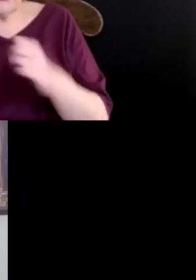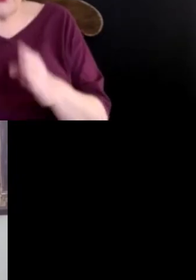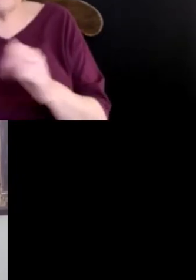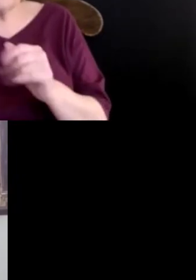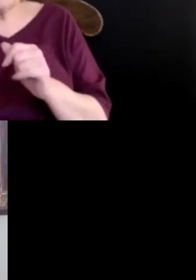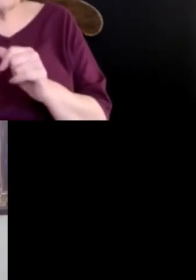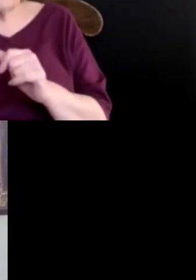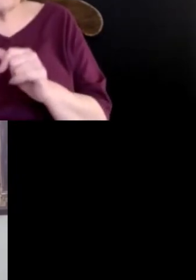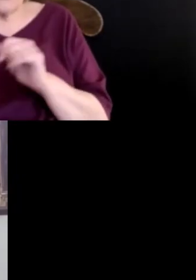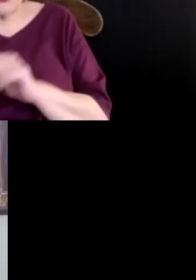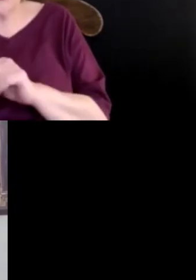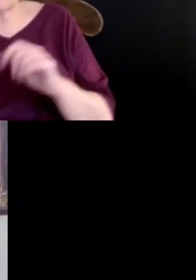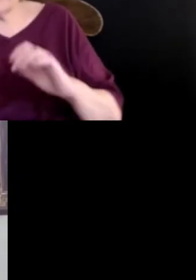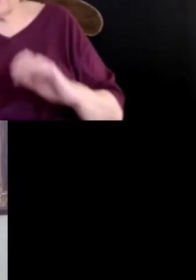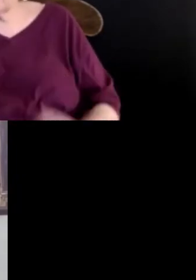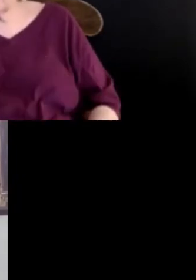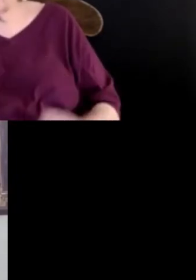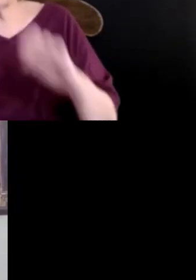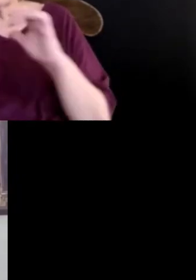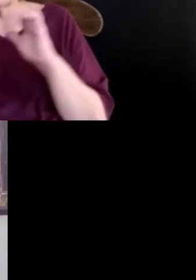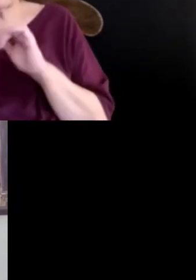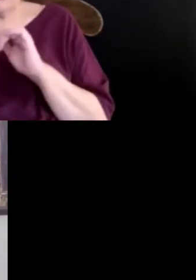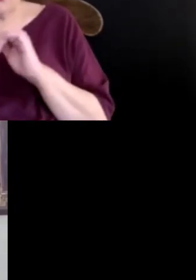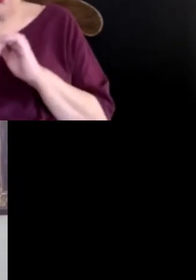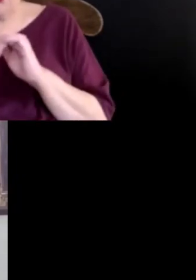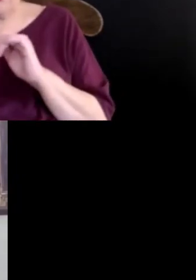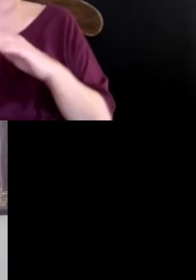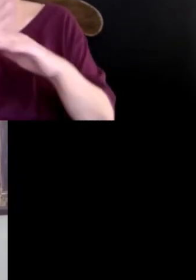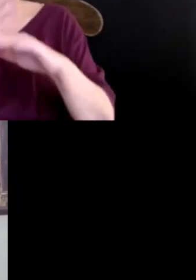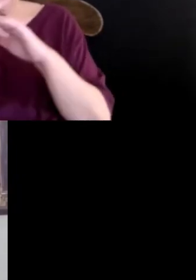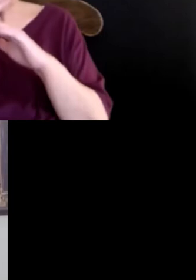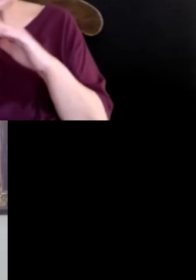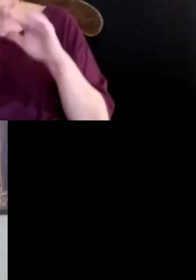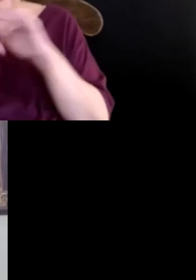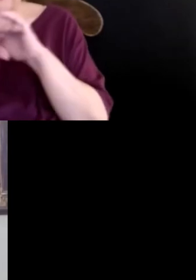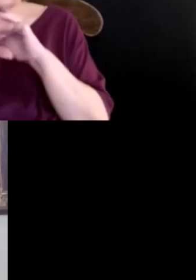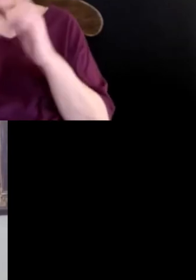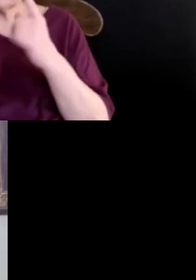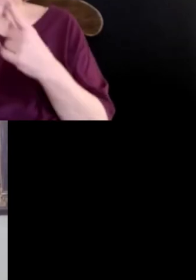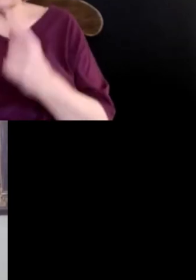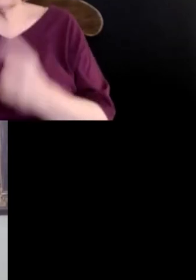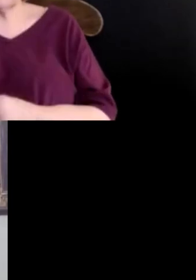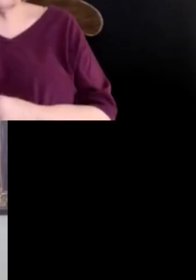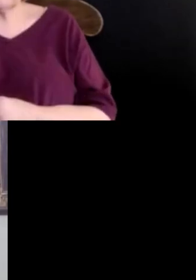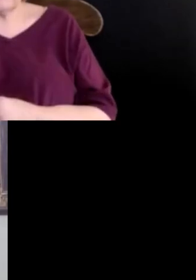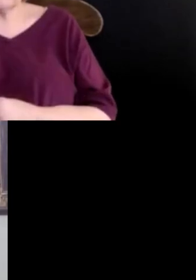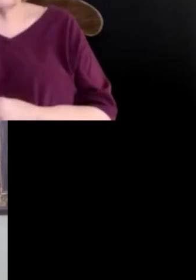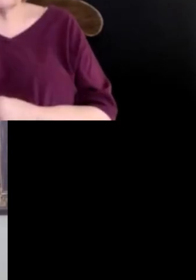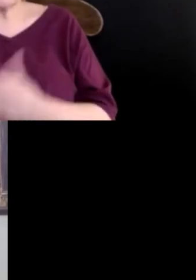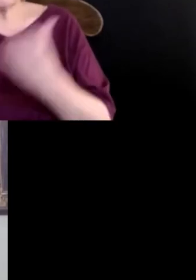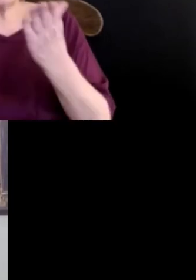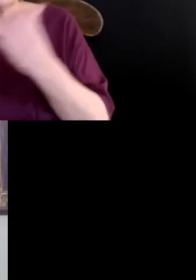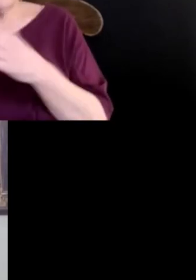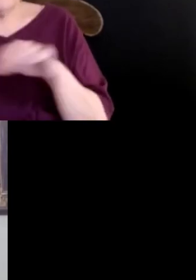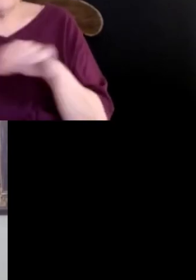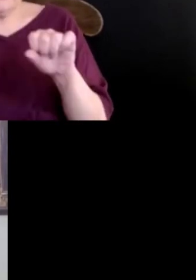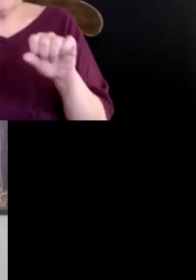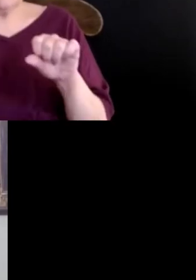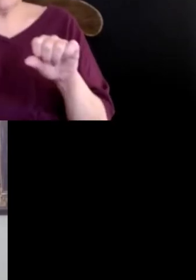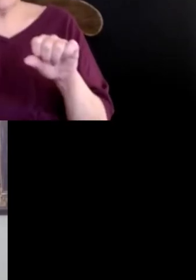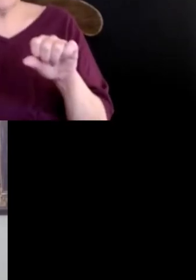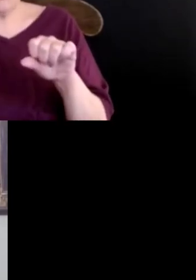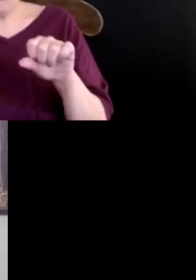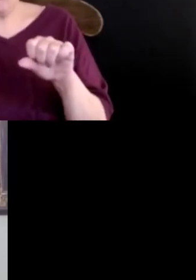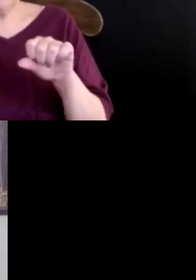patrons or black access to an exit, there might be the ability to withhold the ability